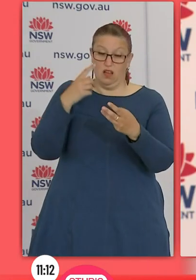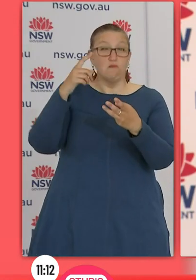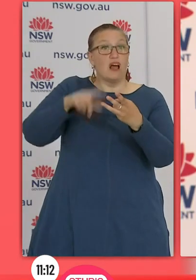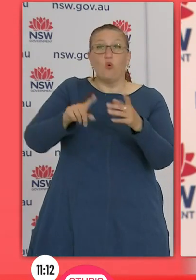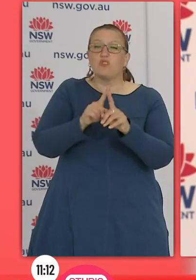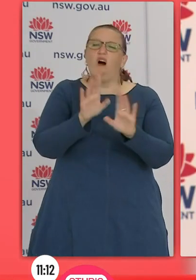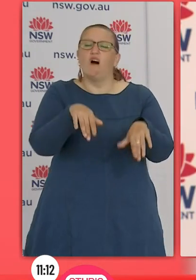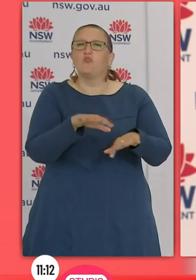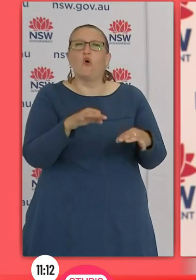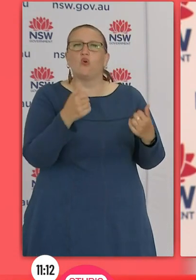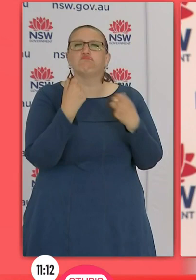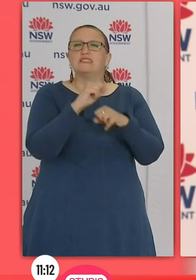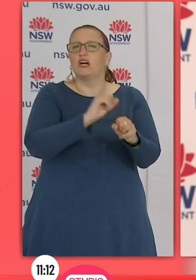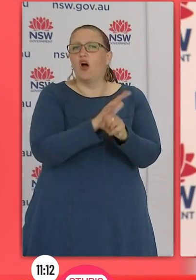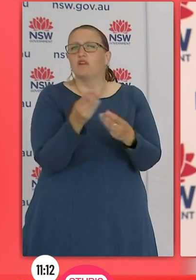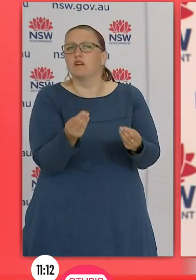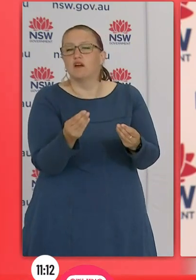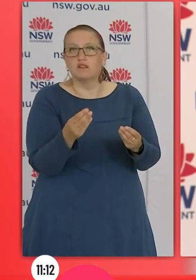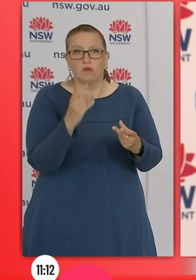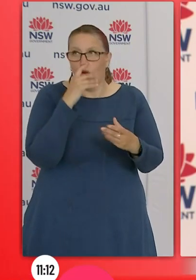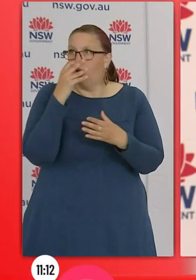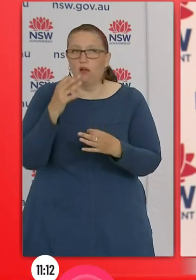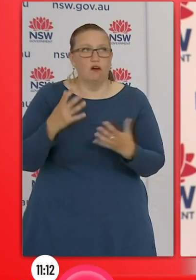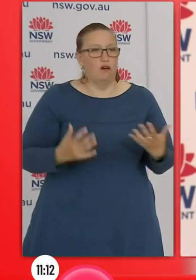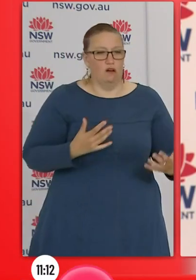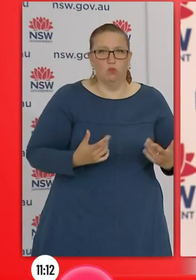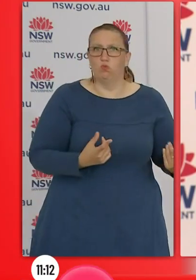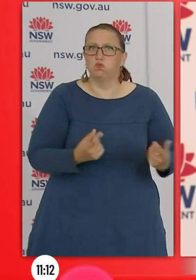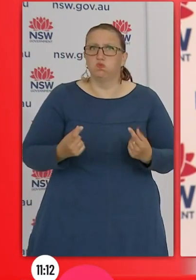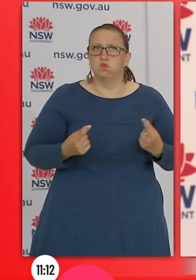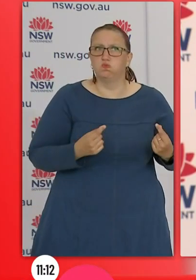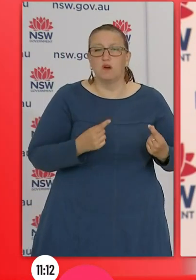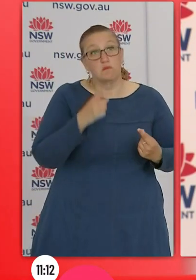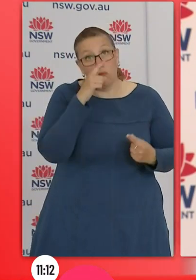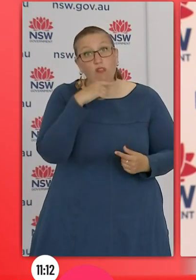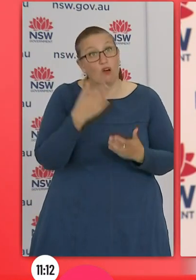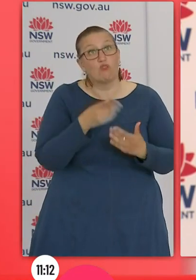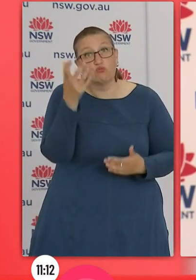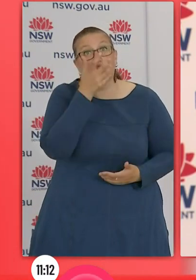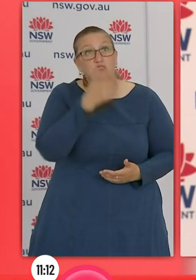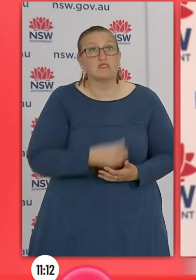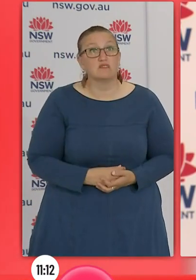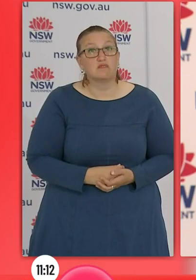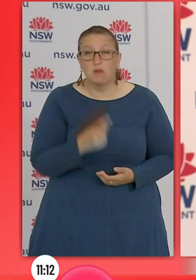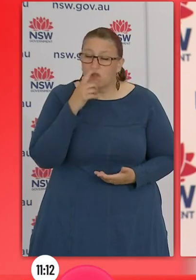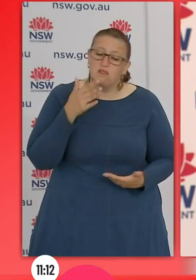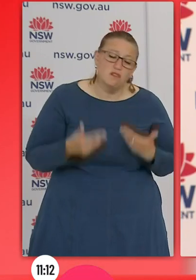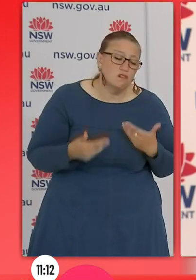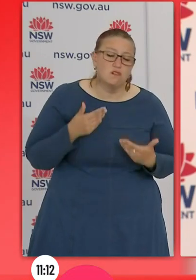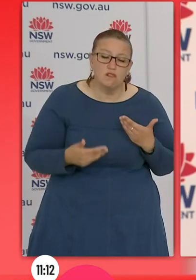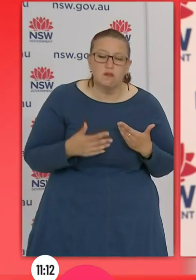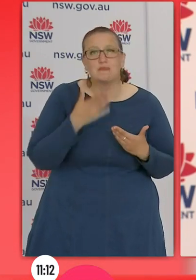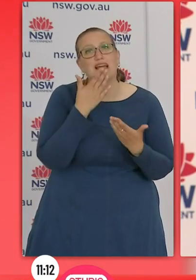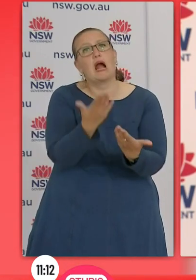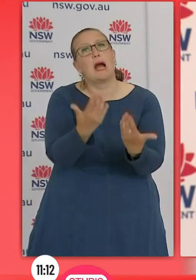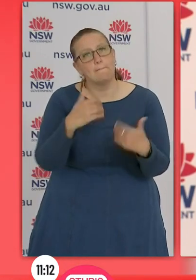result, we still have some people hesitant about getting the vaccination. To those